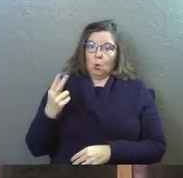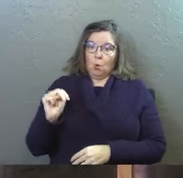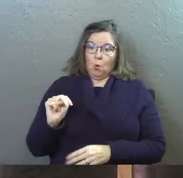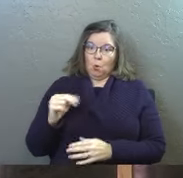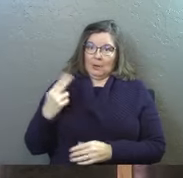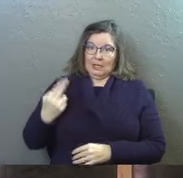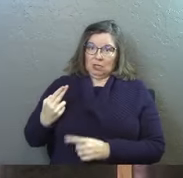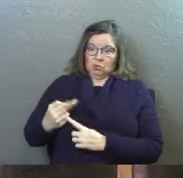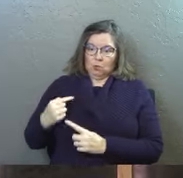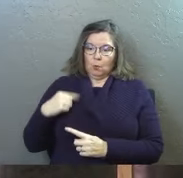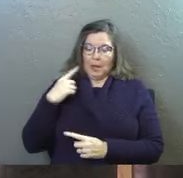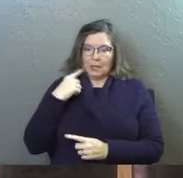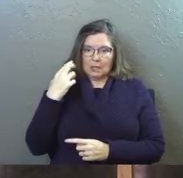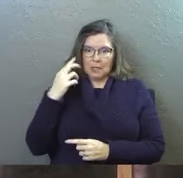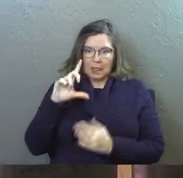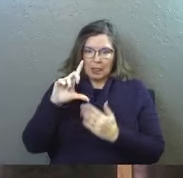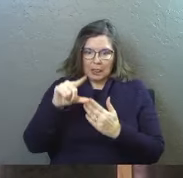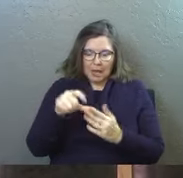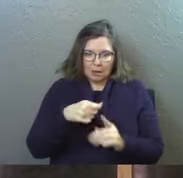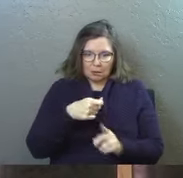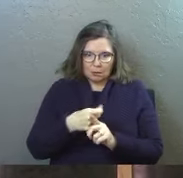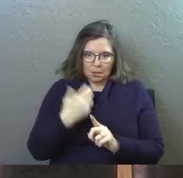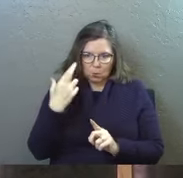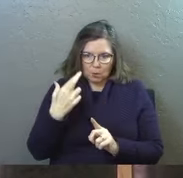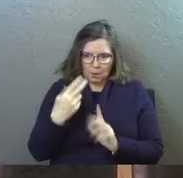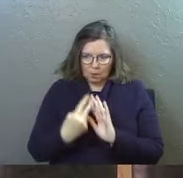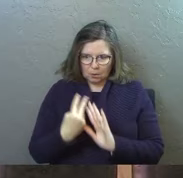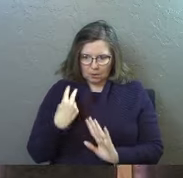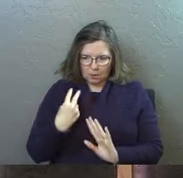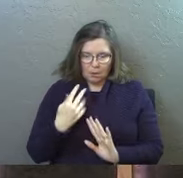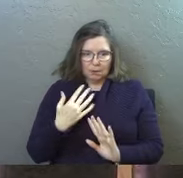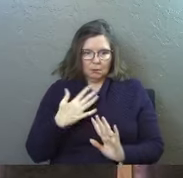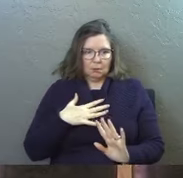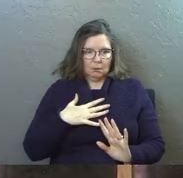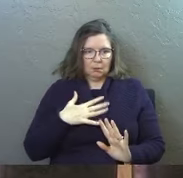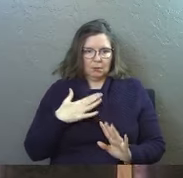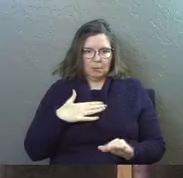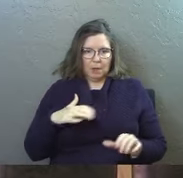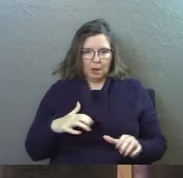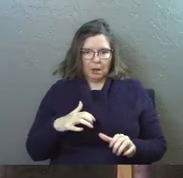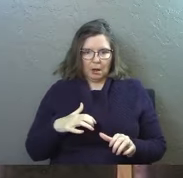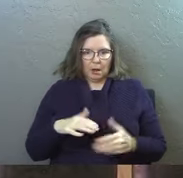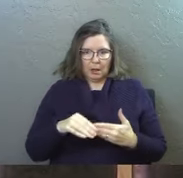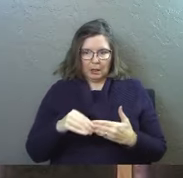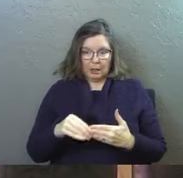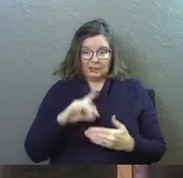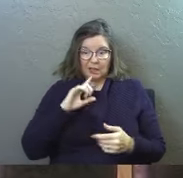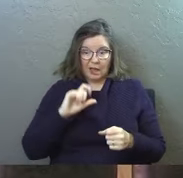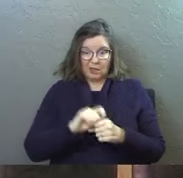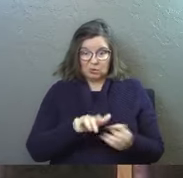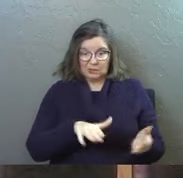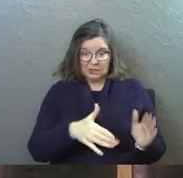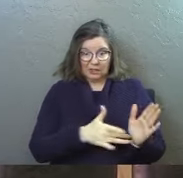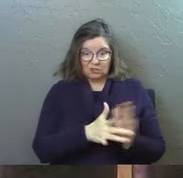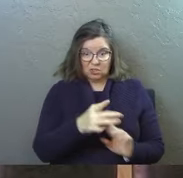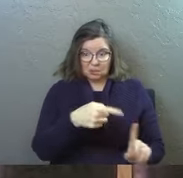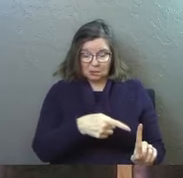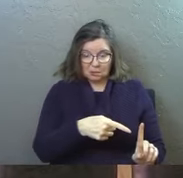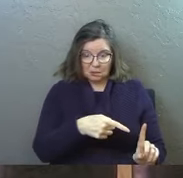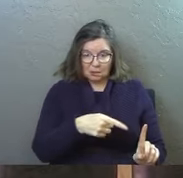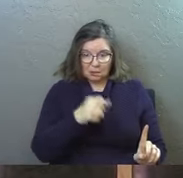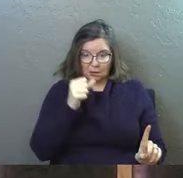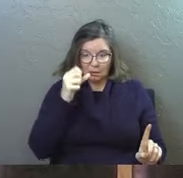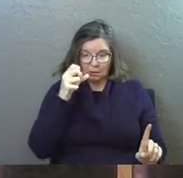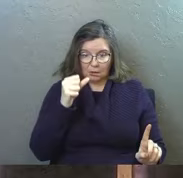once he realizes that his actions, his betrayal leads actually to the death of Jesus,